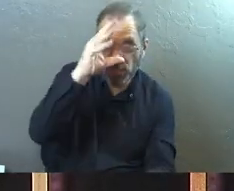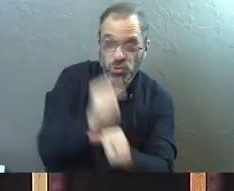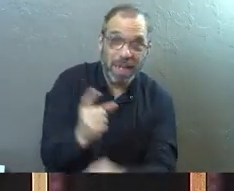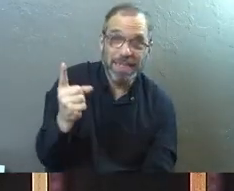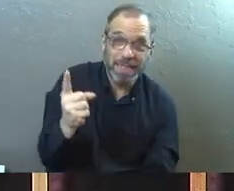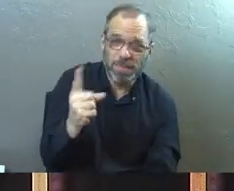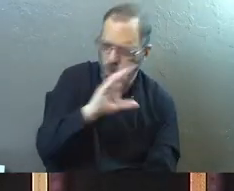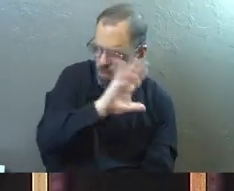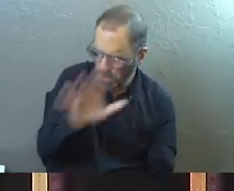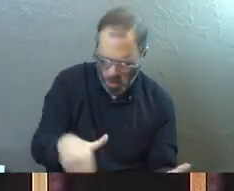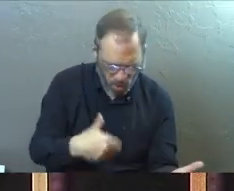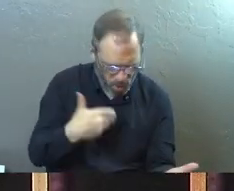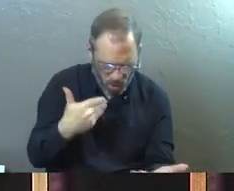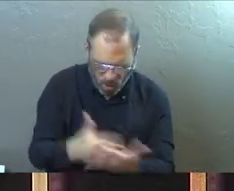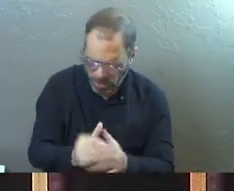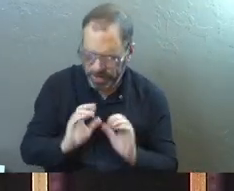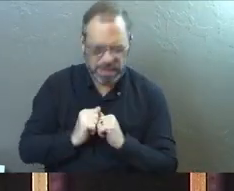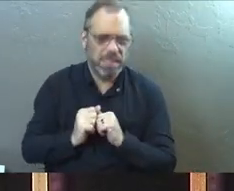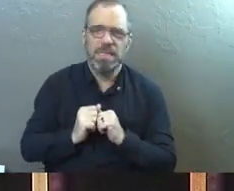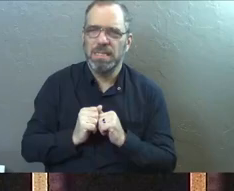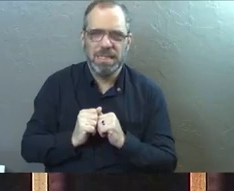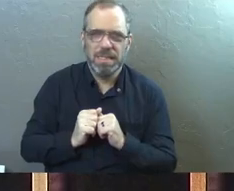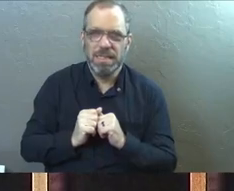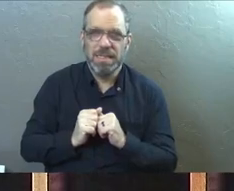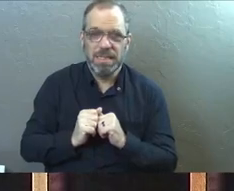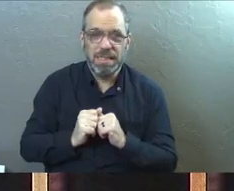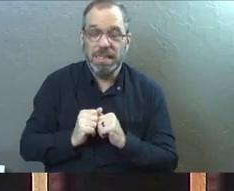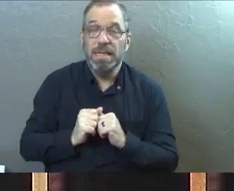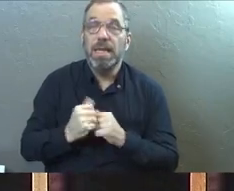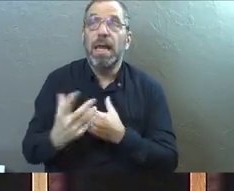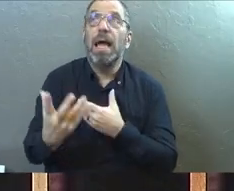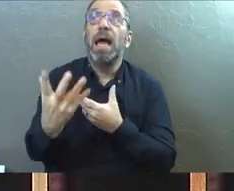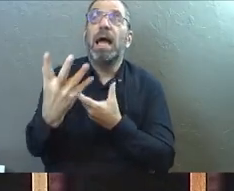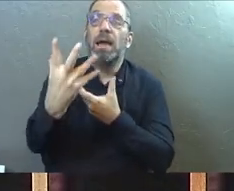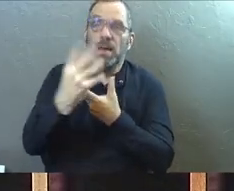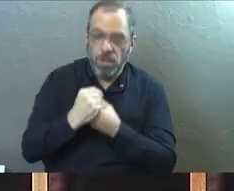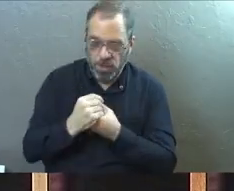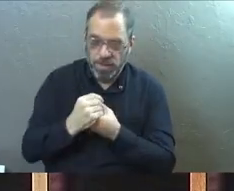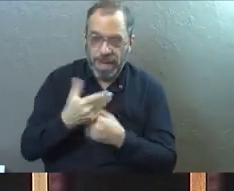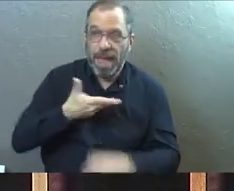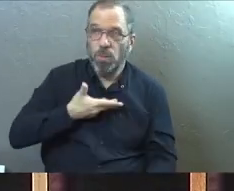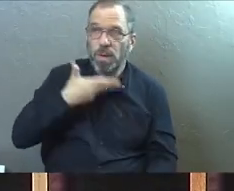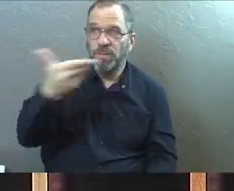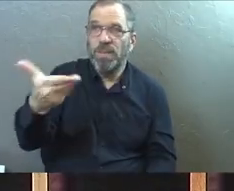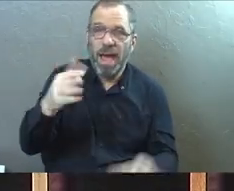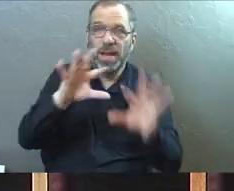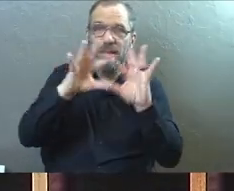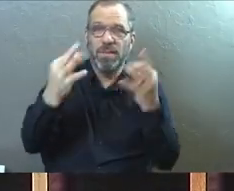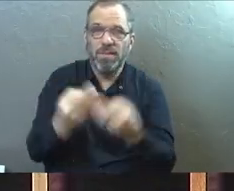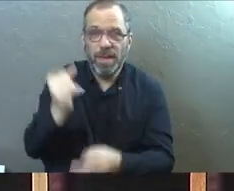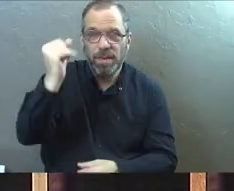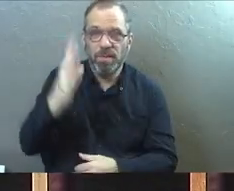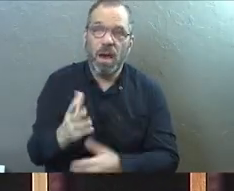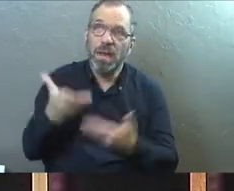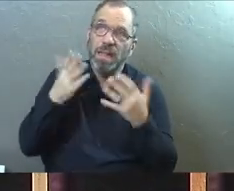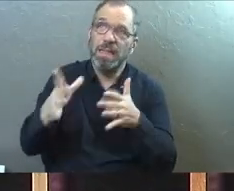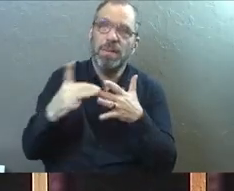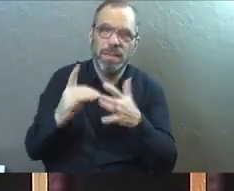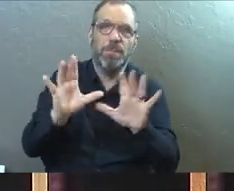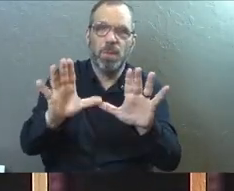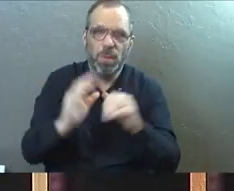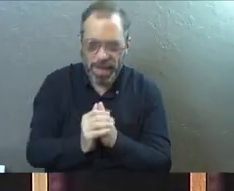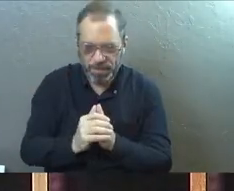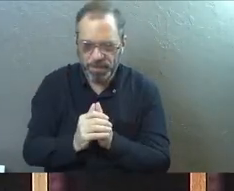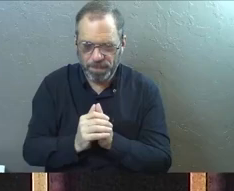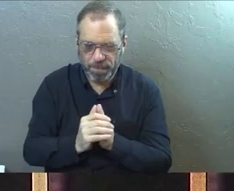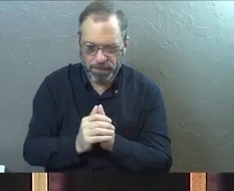Trust him with all of it. We do that. We're included. We're invited into the family of God and we get to let him lead. Here's